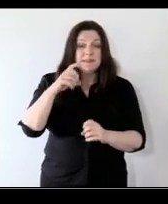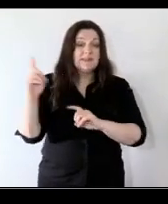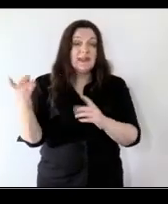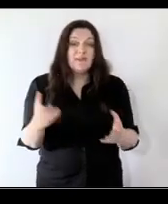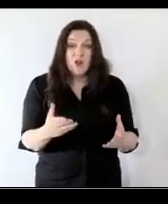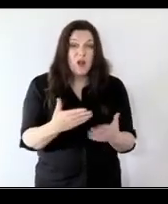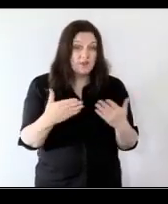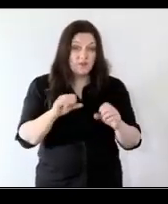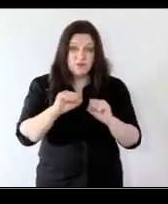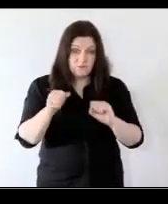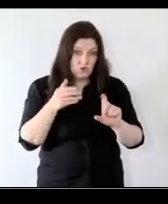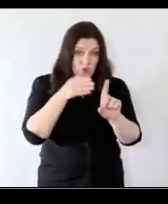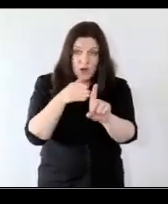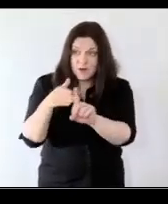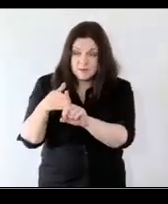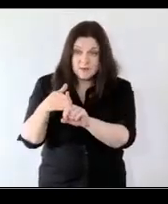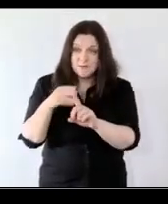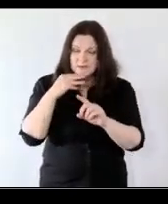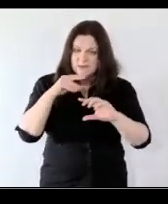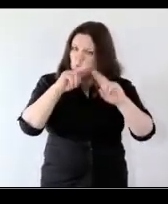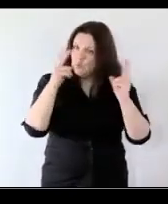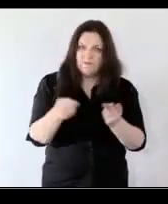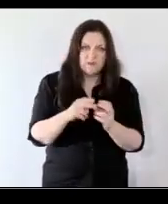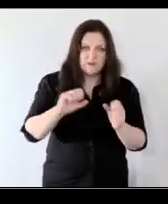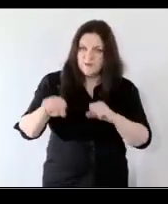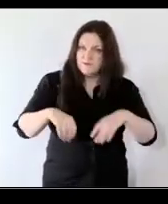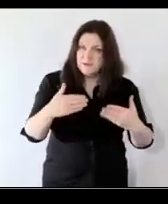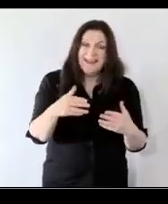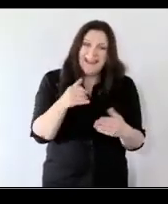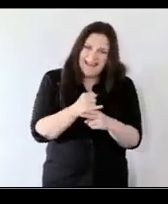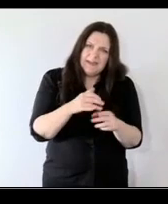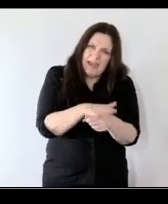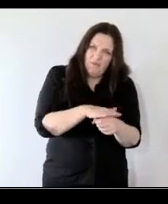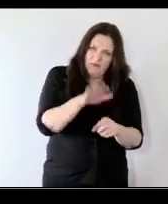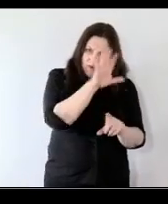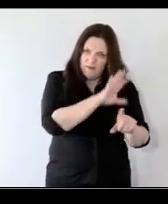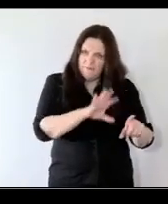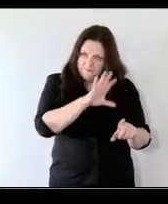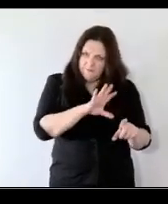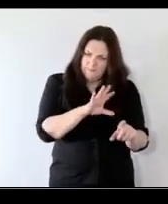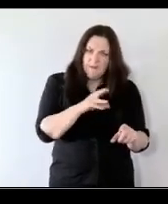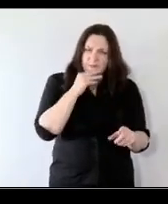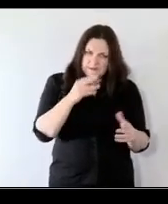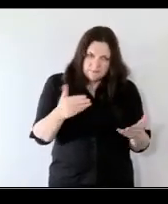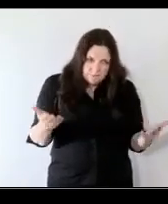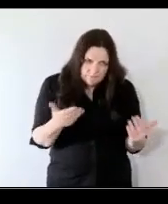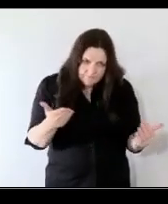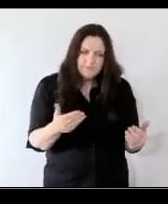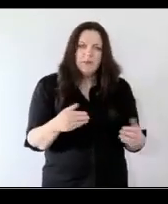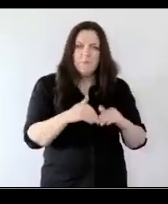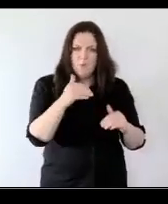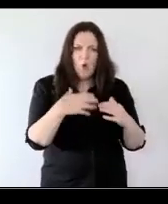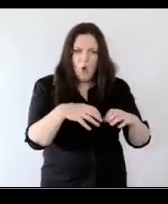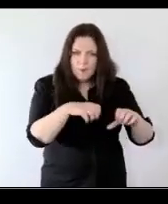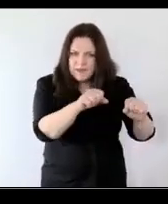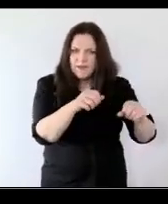services they're not targeted services they're universal services within target areas which actually it enhances the uptake